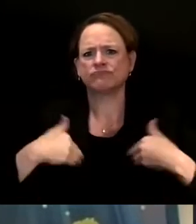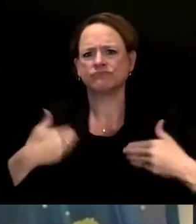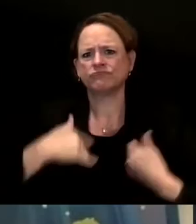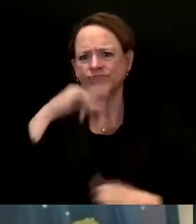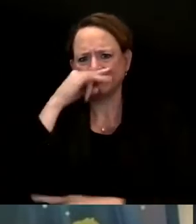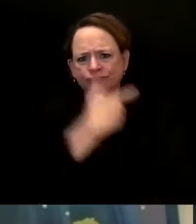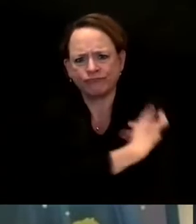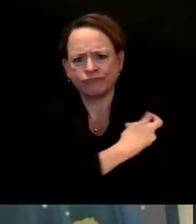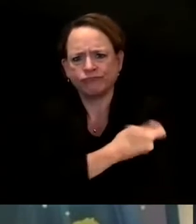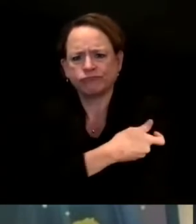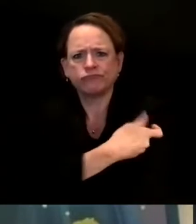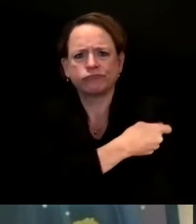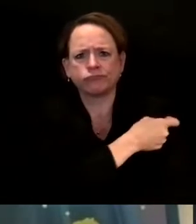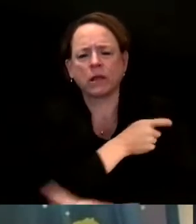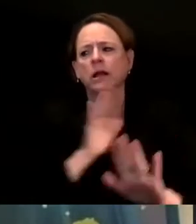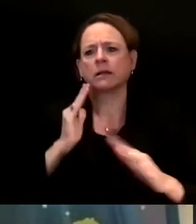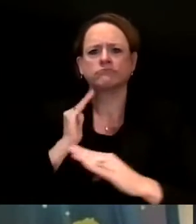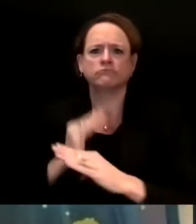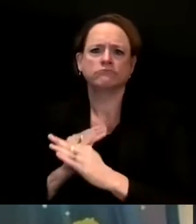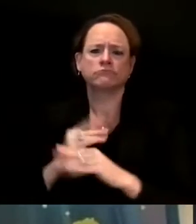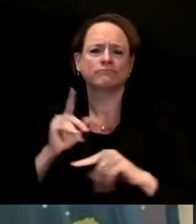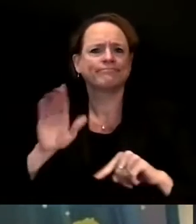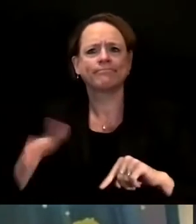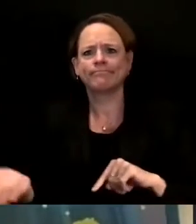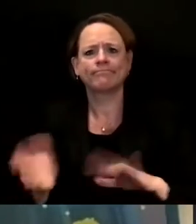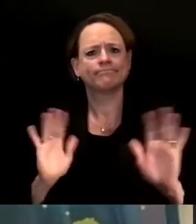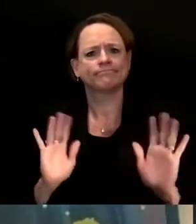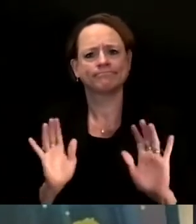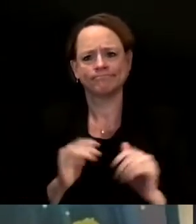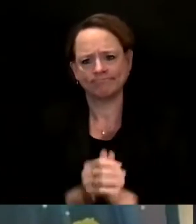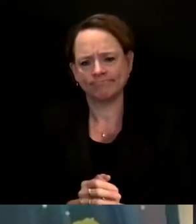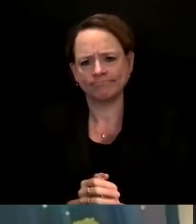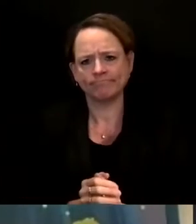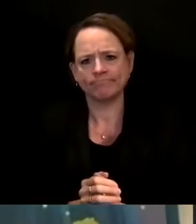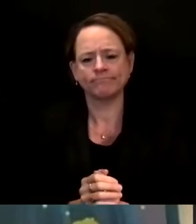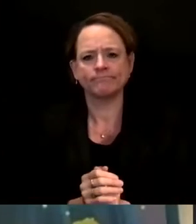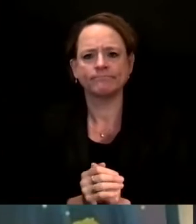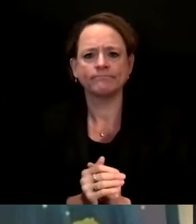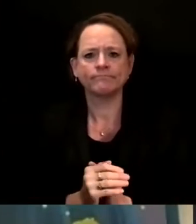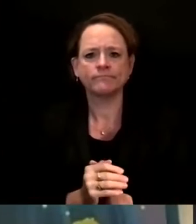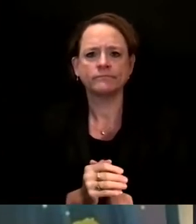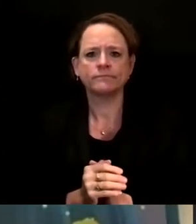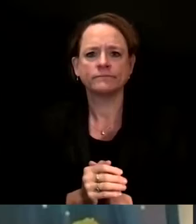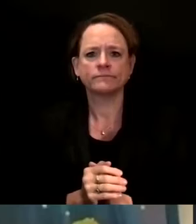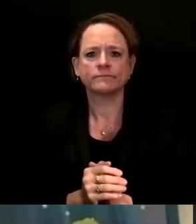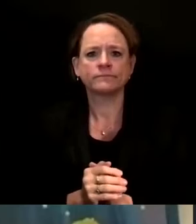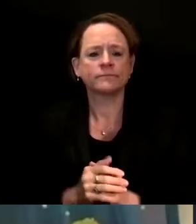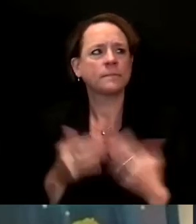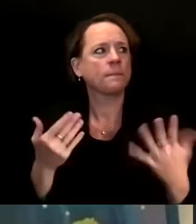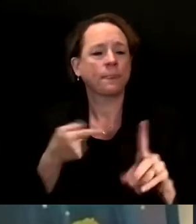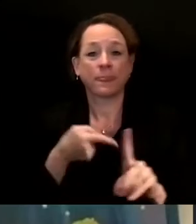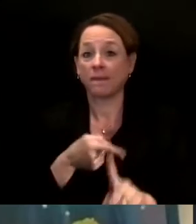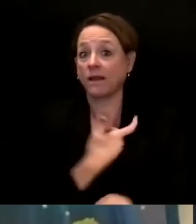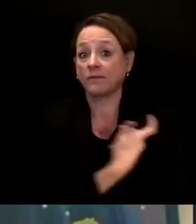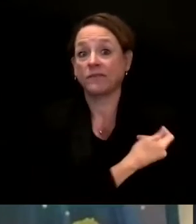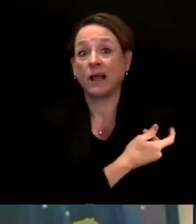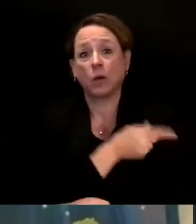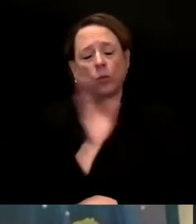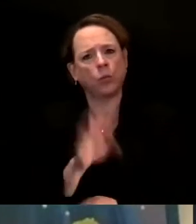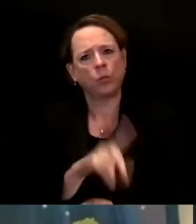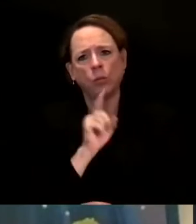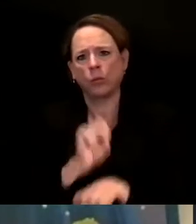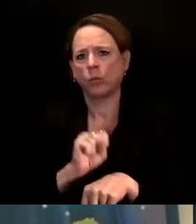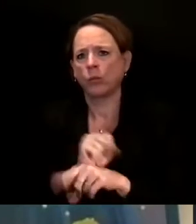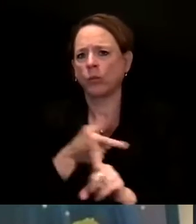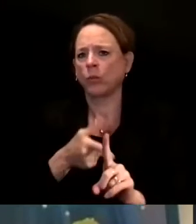from dying from this disease. Getting vaccinated is incredibly important, especially when it comes to protecting